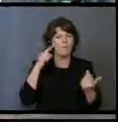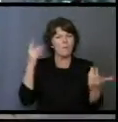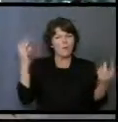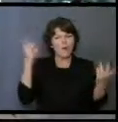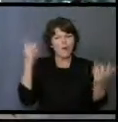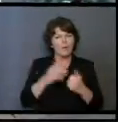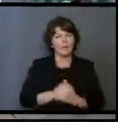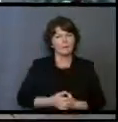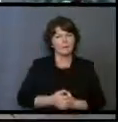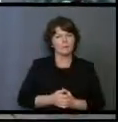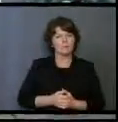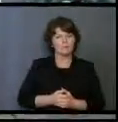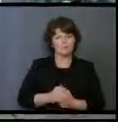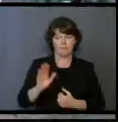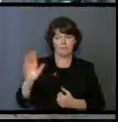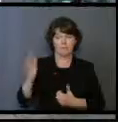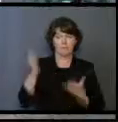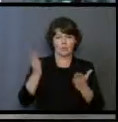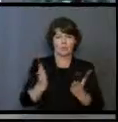experience of the Lord's servants.